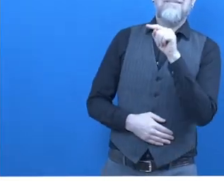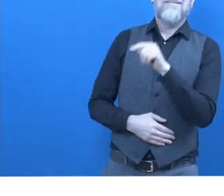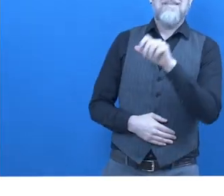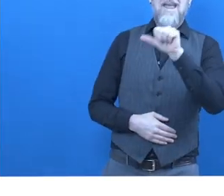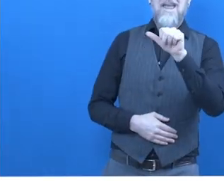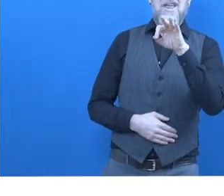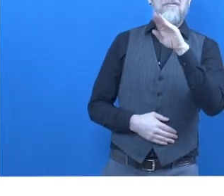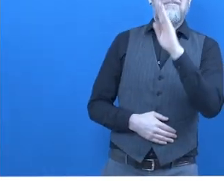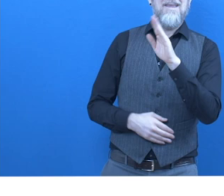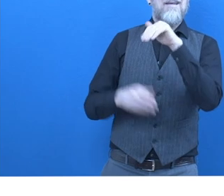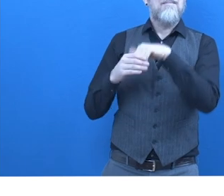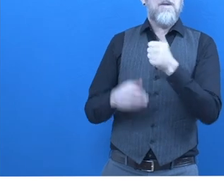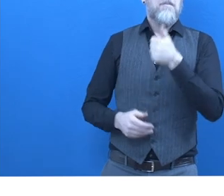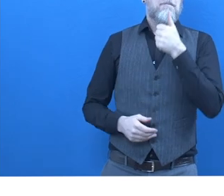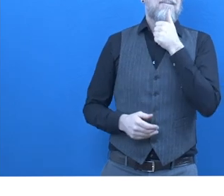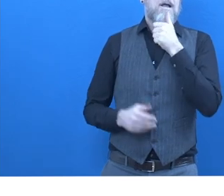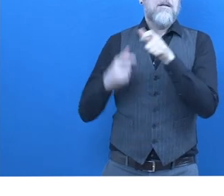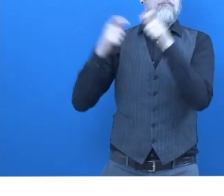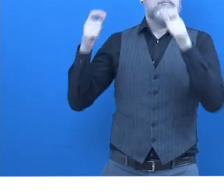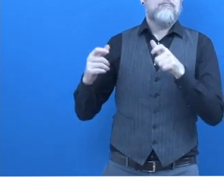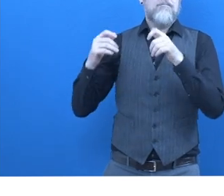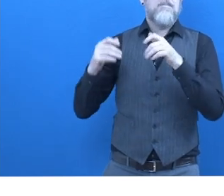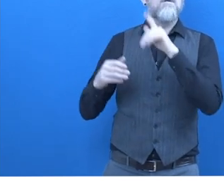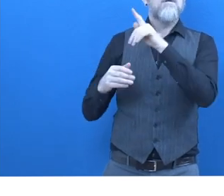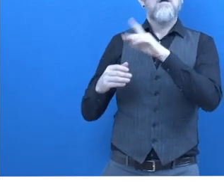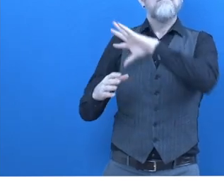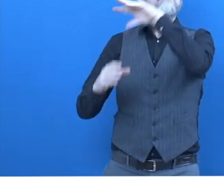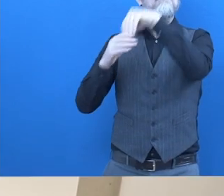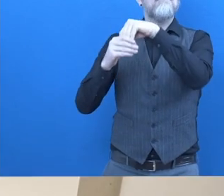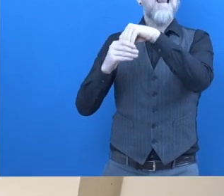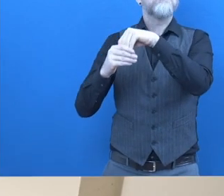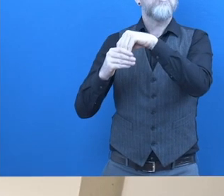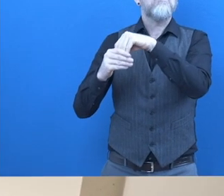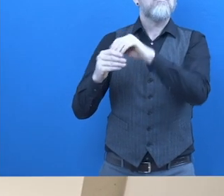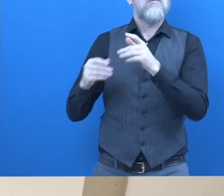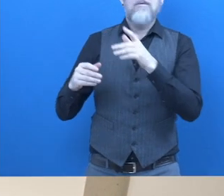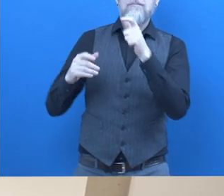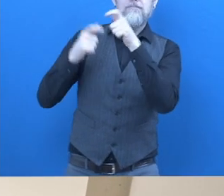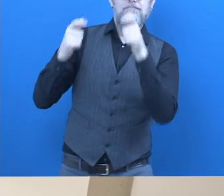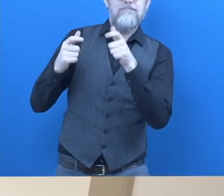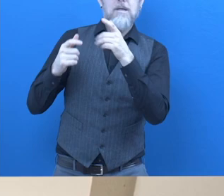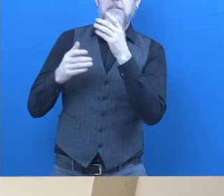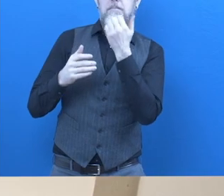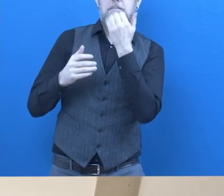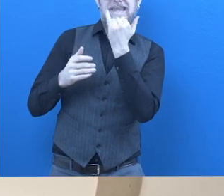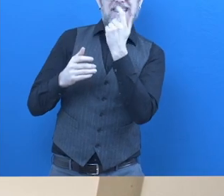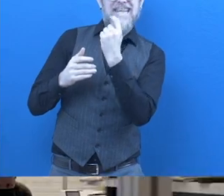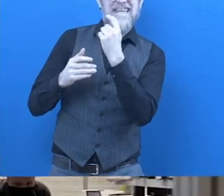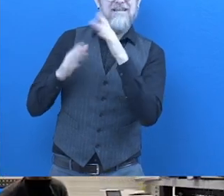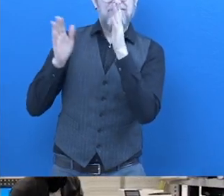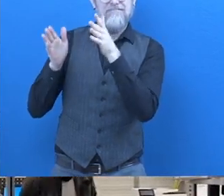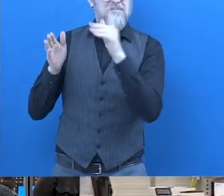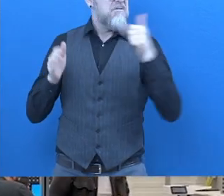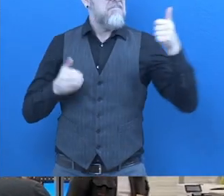What is AFB about? Nicole Zwielak, Global Manager. The AFB is a privately run, non-profit